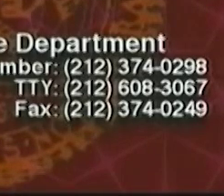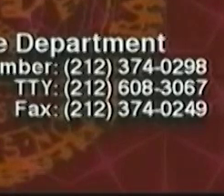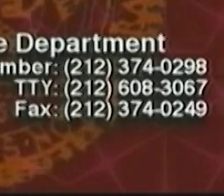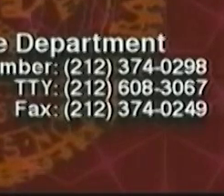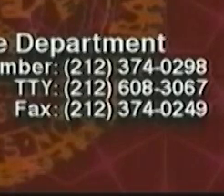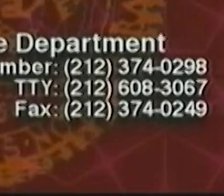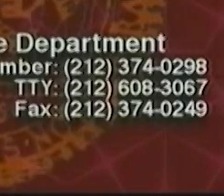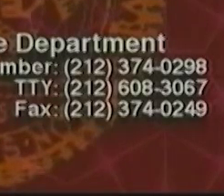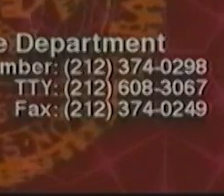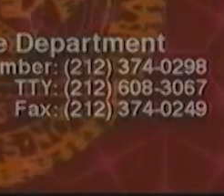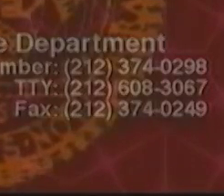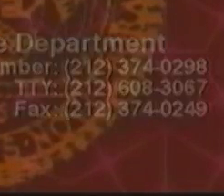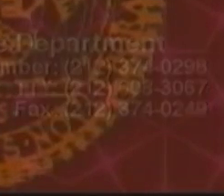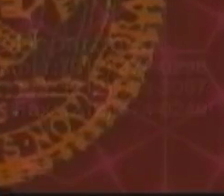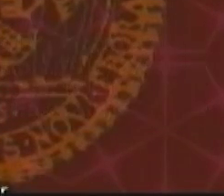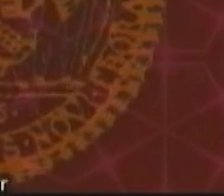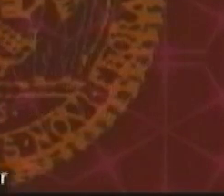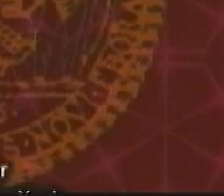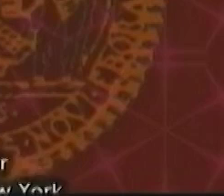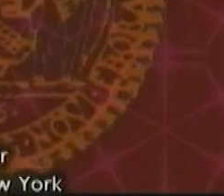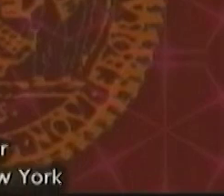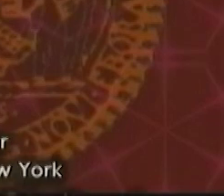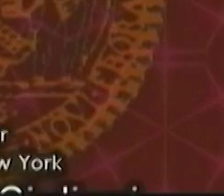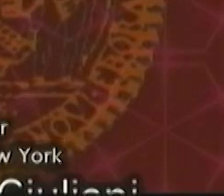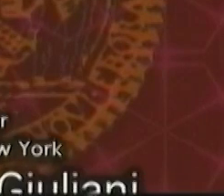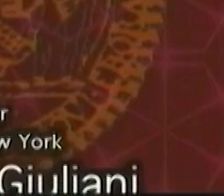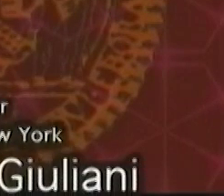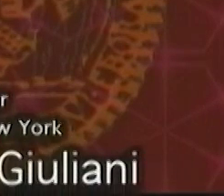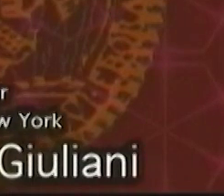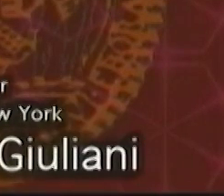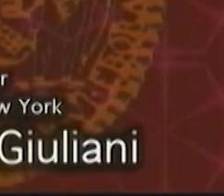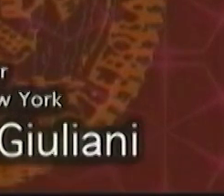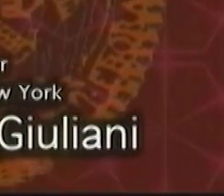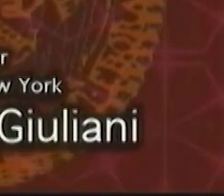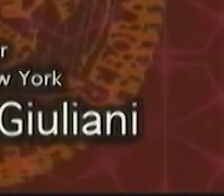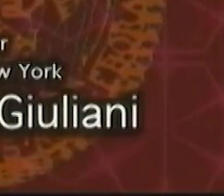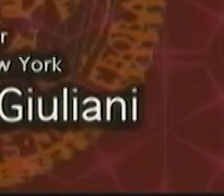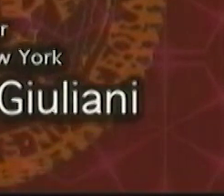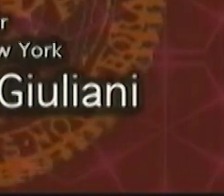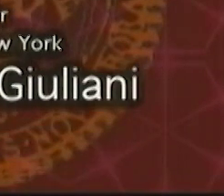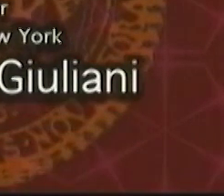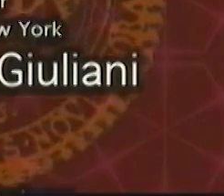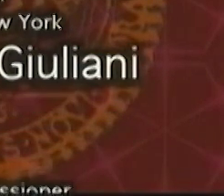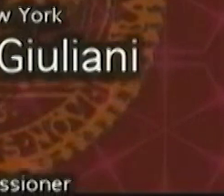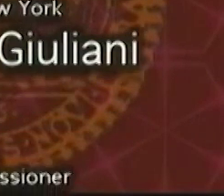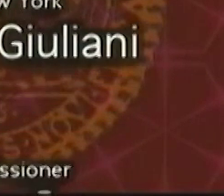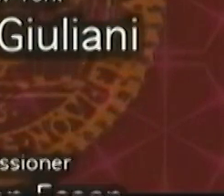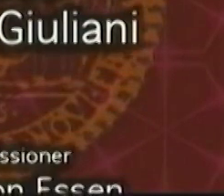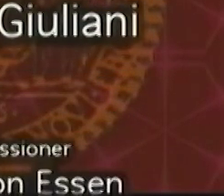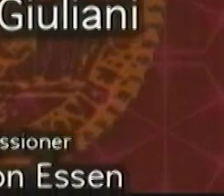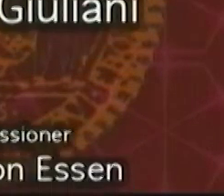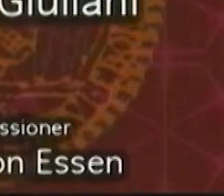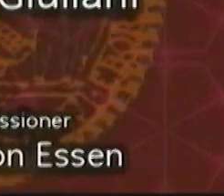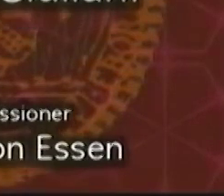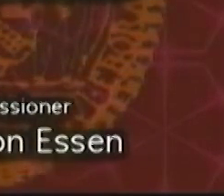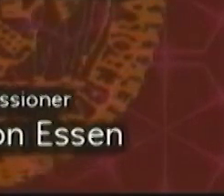can